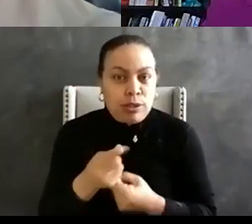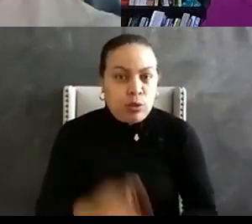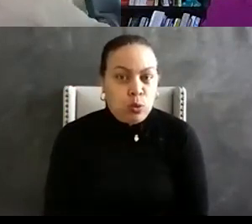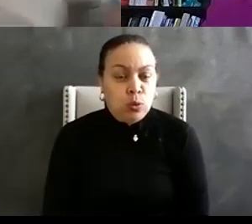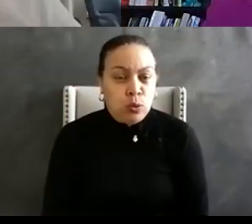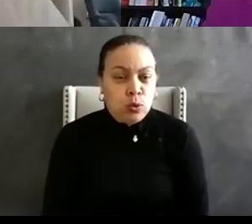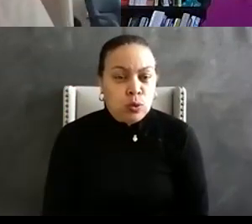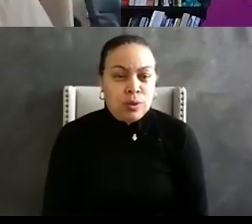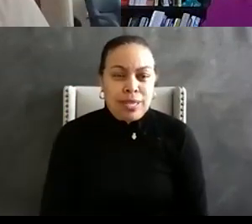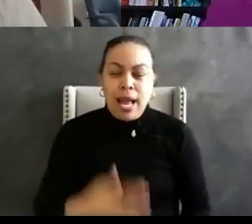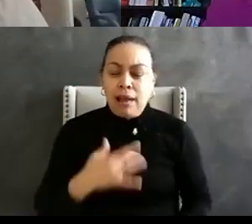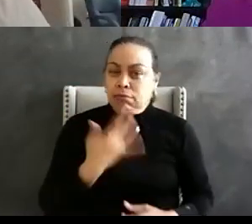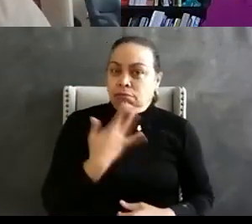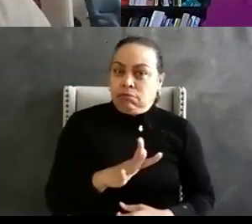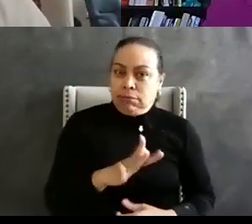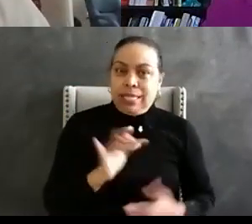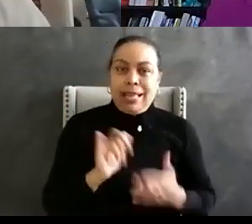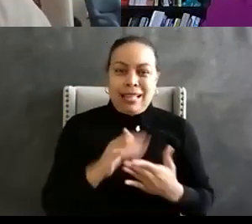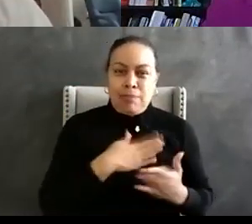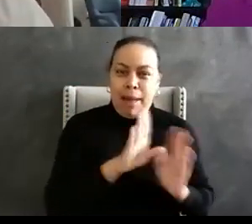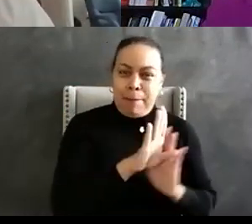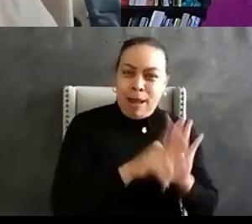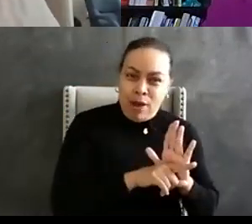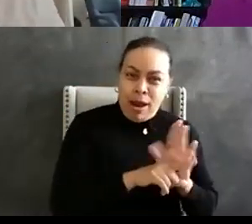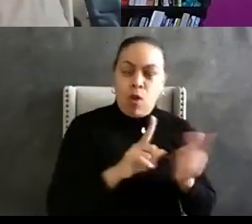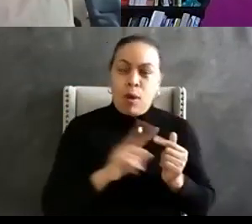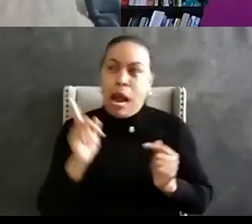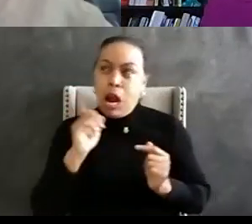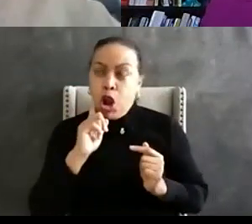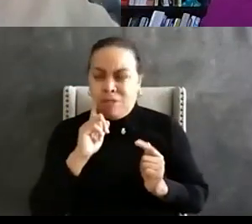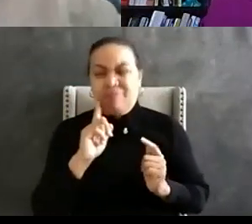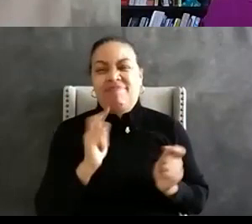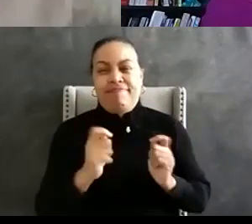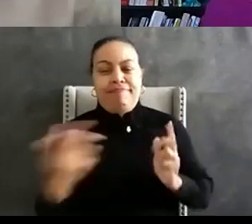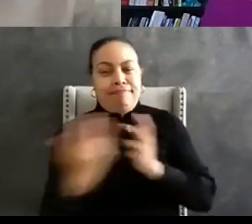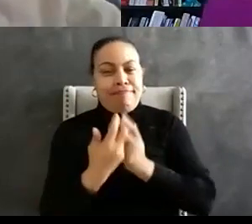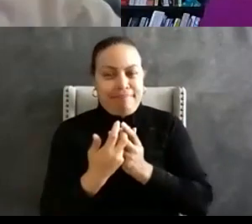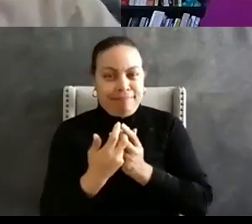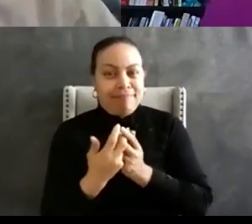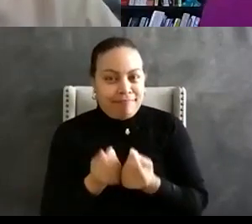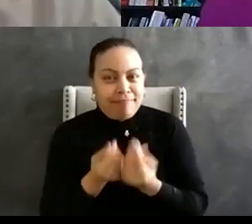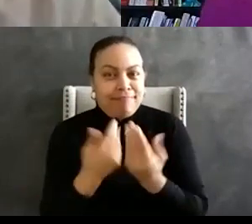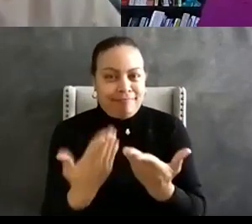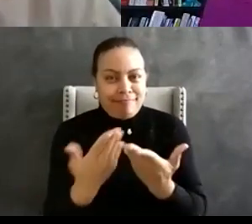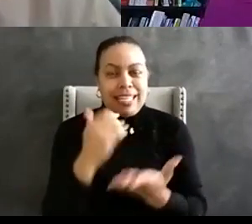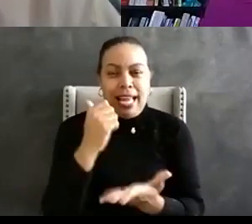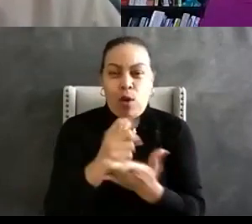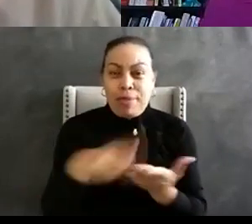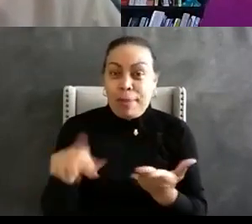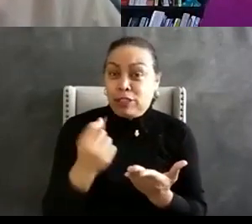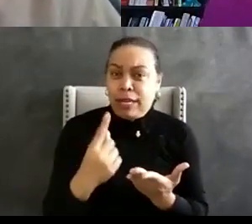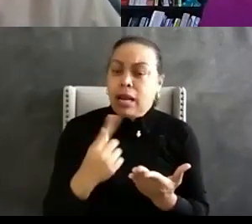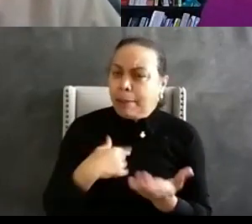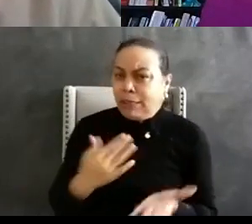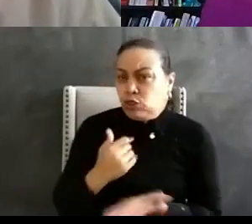I was just very fortunate that that's what I came from and I was able to use that experience to help them listen I'm here to help you